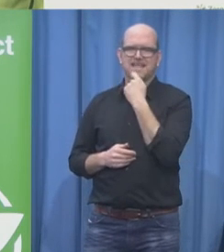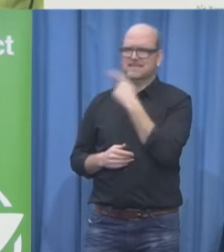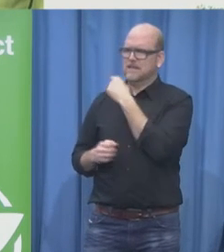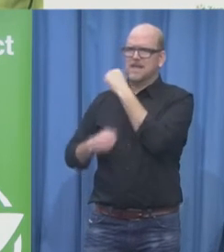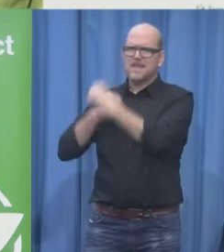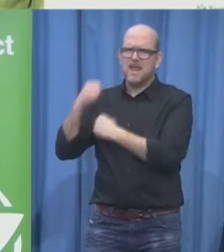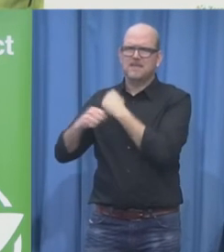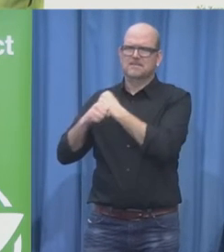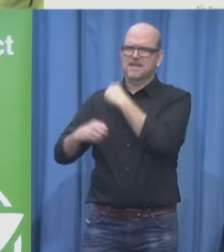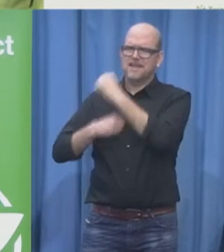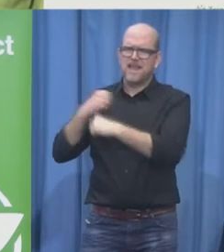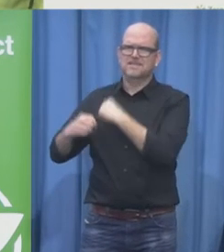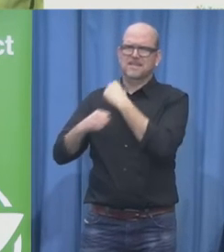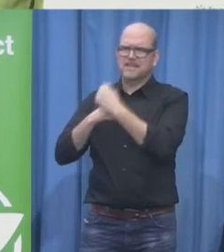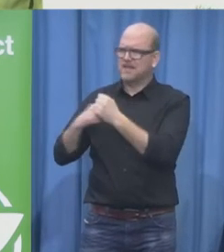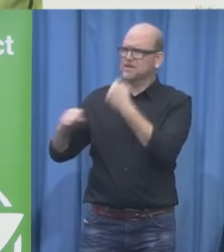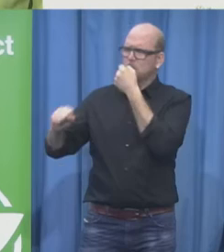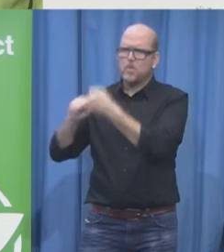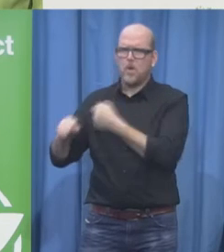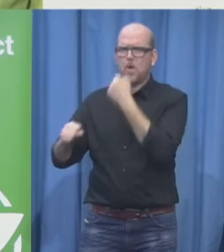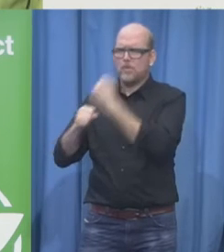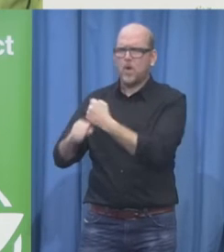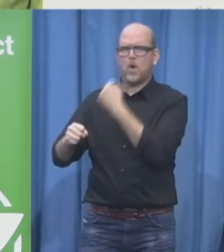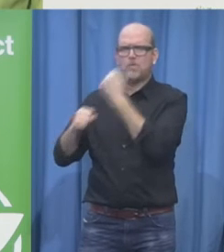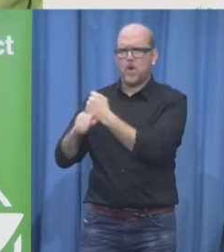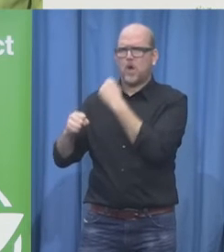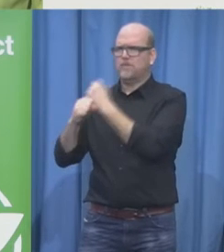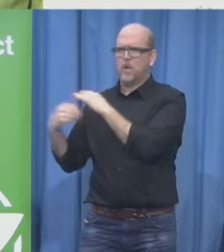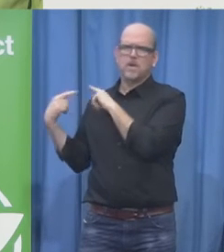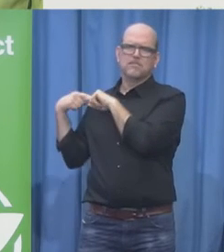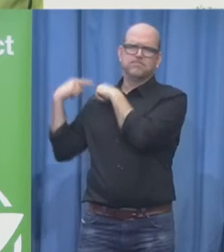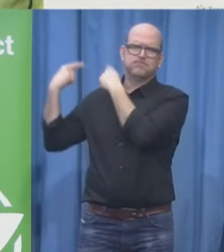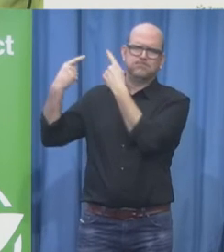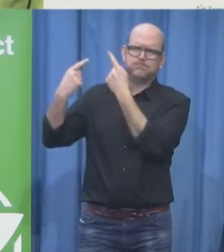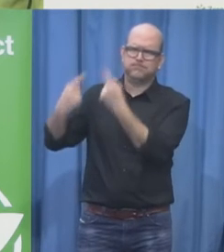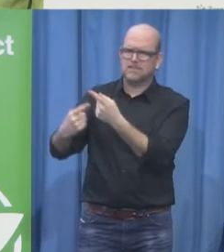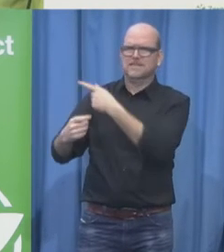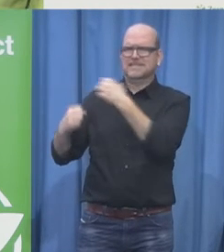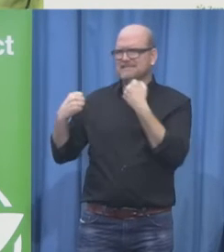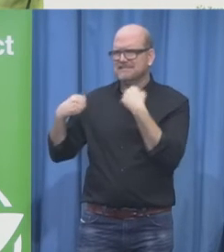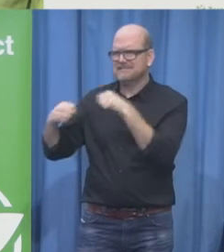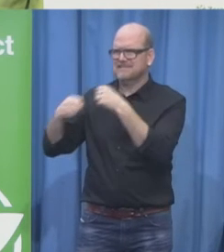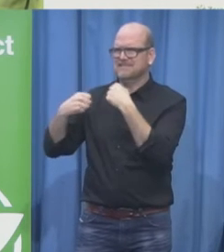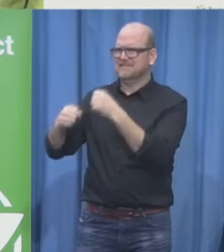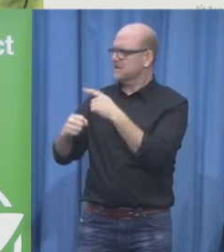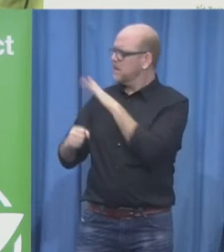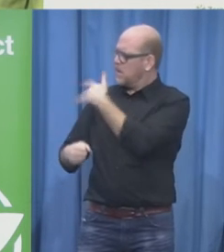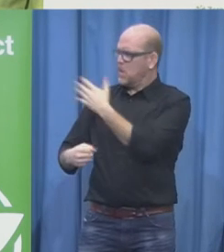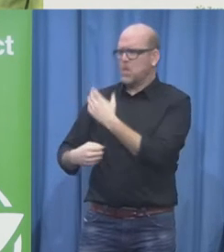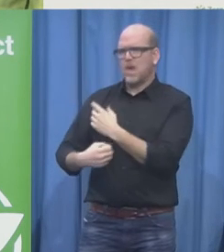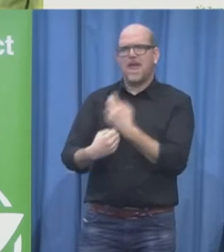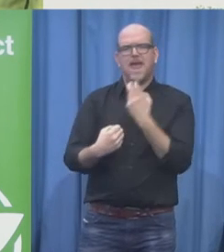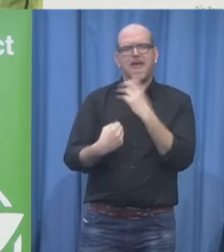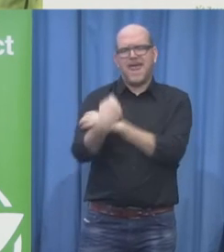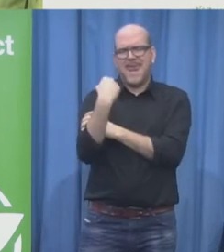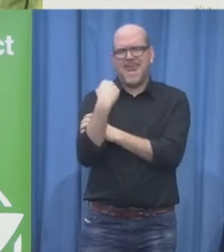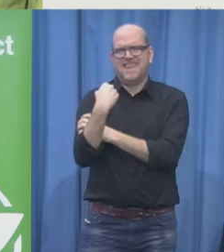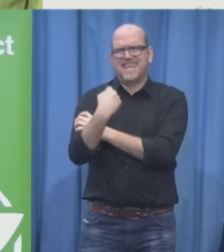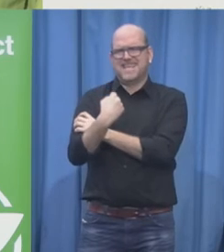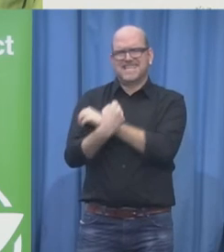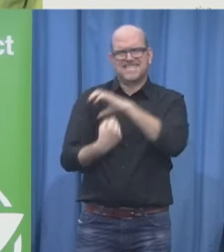emotion which is the driving force behind the project and also behind the growing